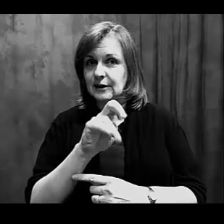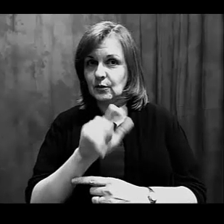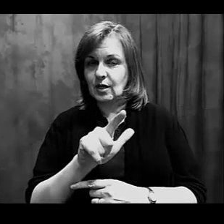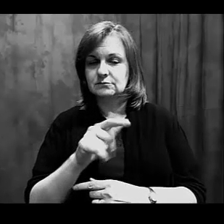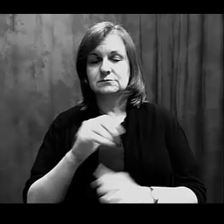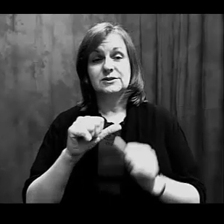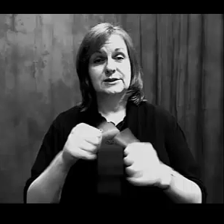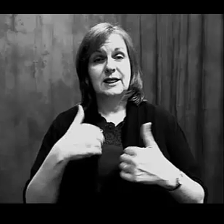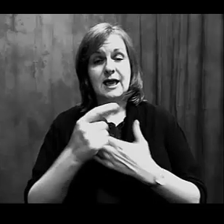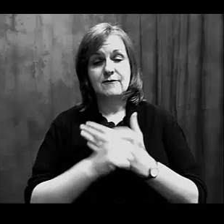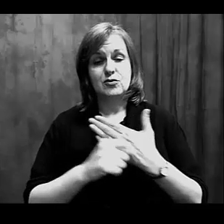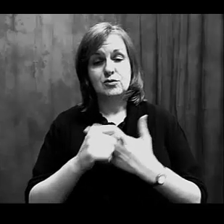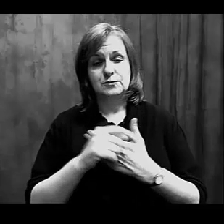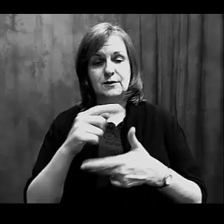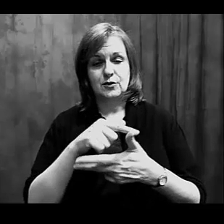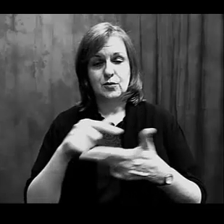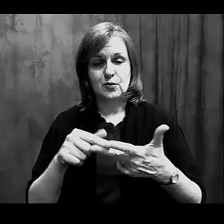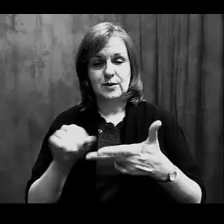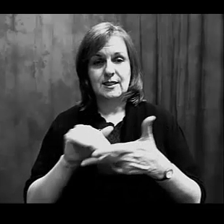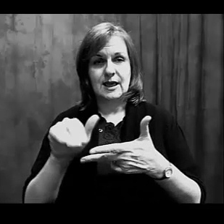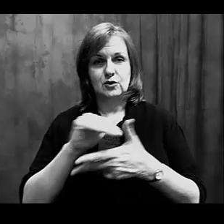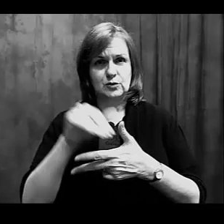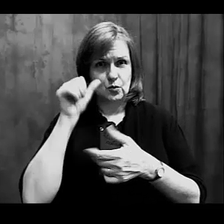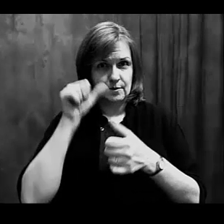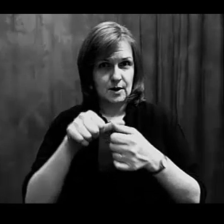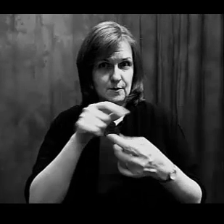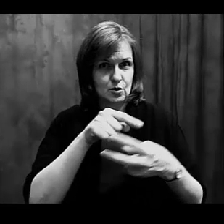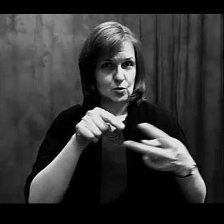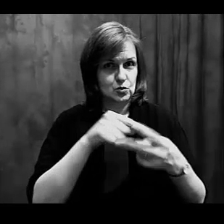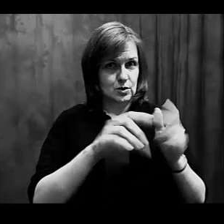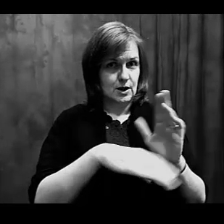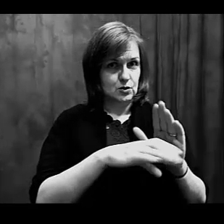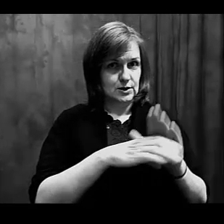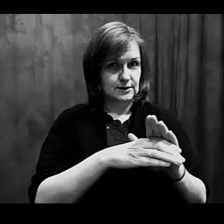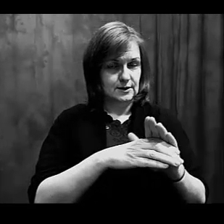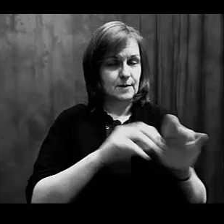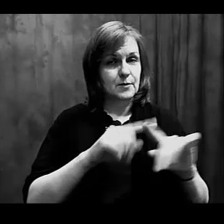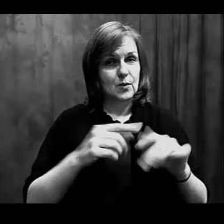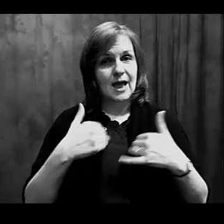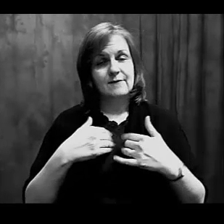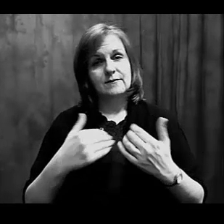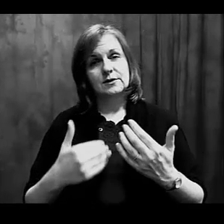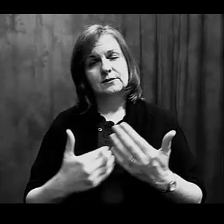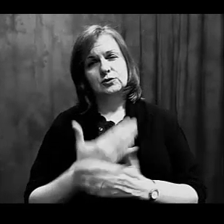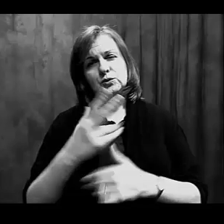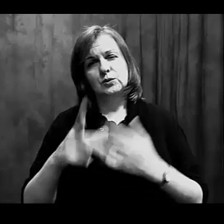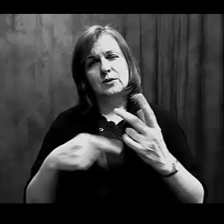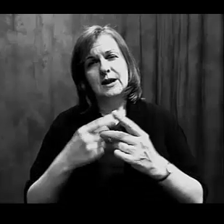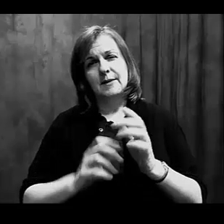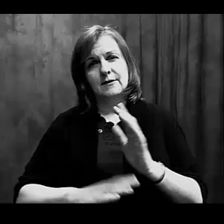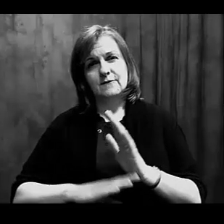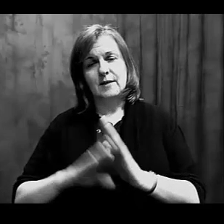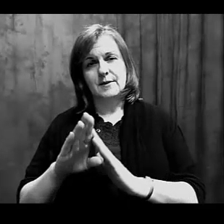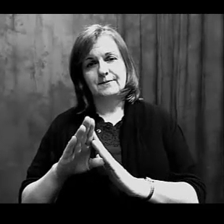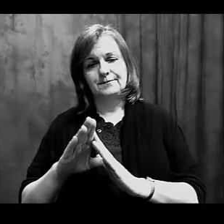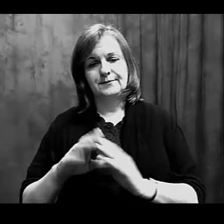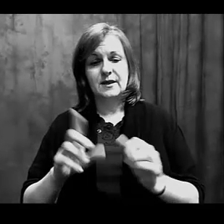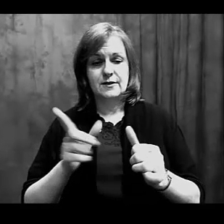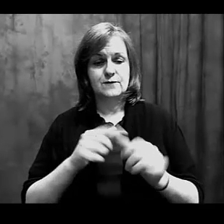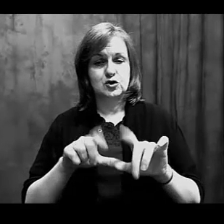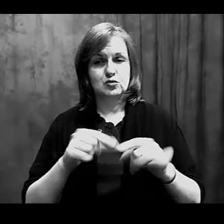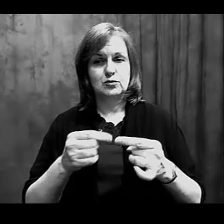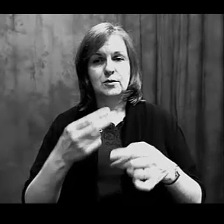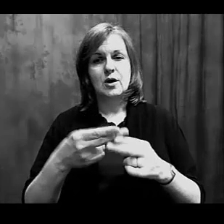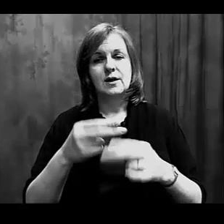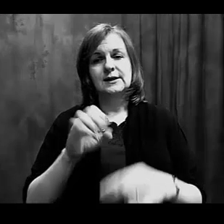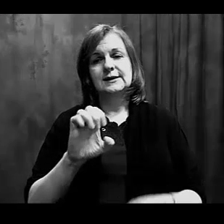tissue layers. Keep in mind what those things mean, but now we have a new form of development. For